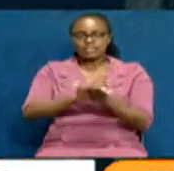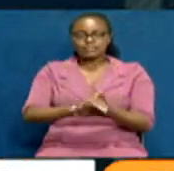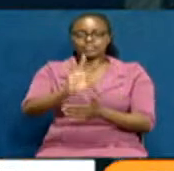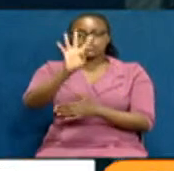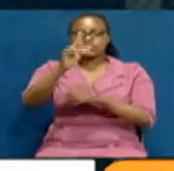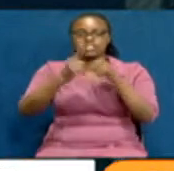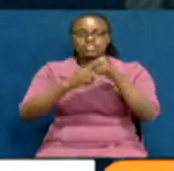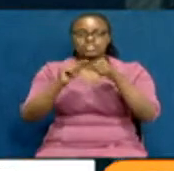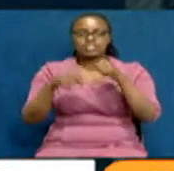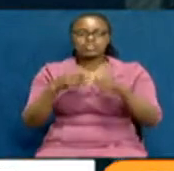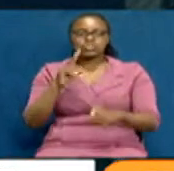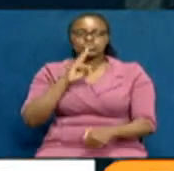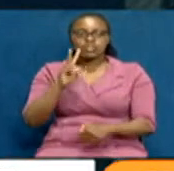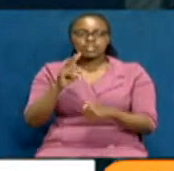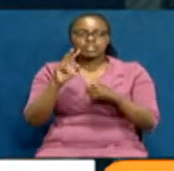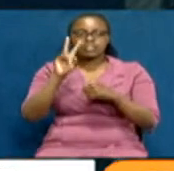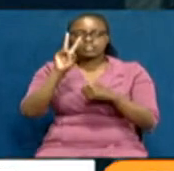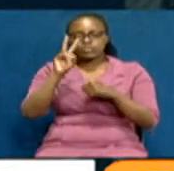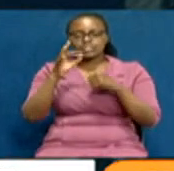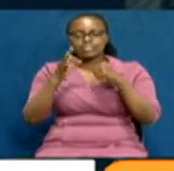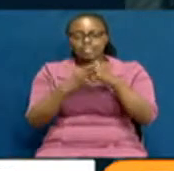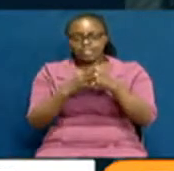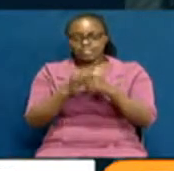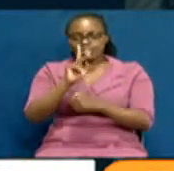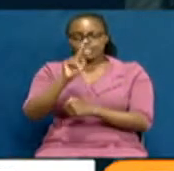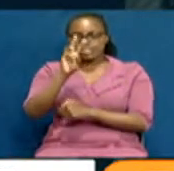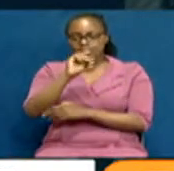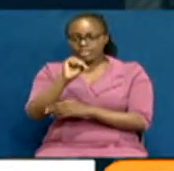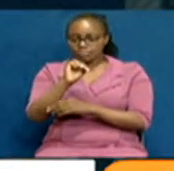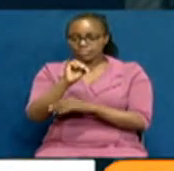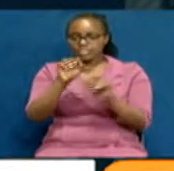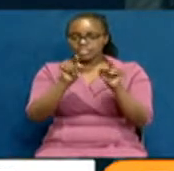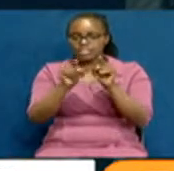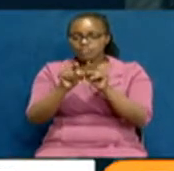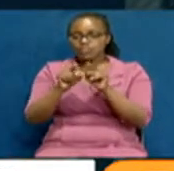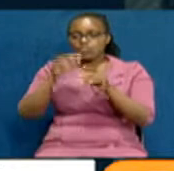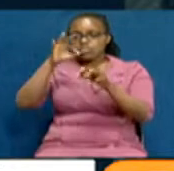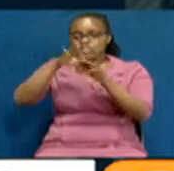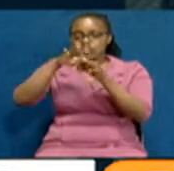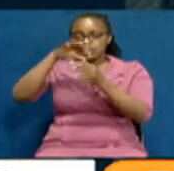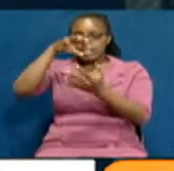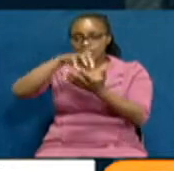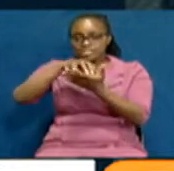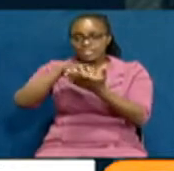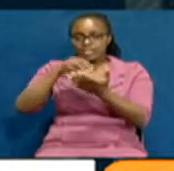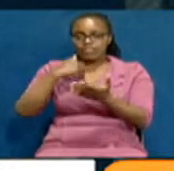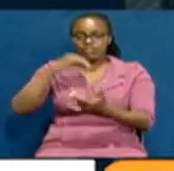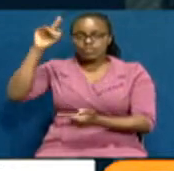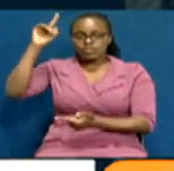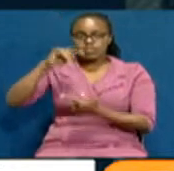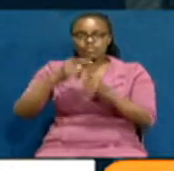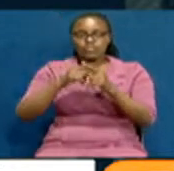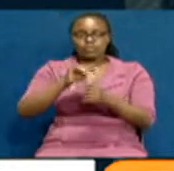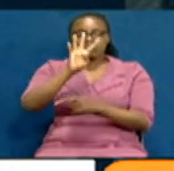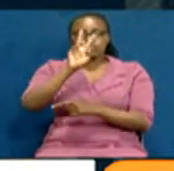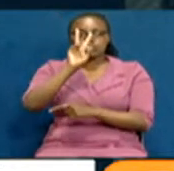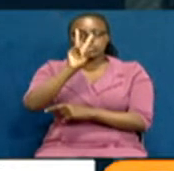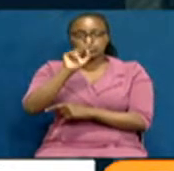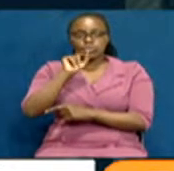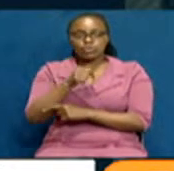,228 Kim's kits are set for a similar number of polling station. A reduction from 42